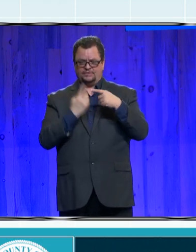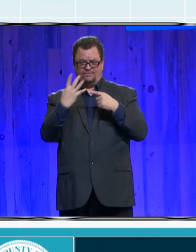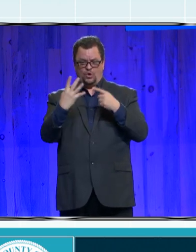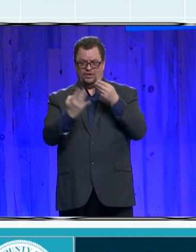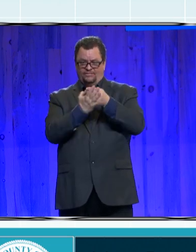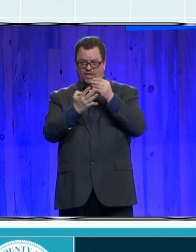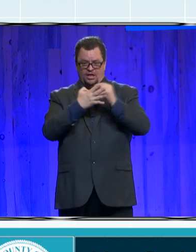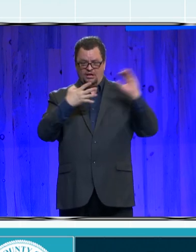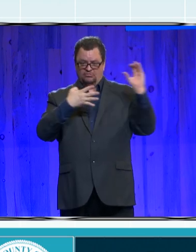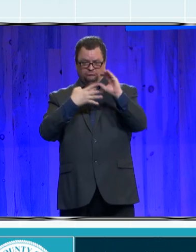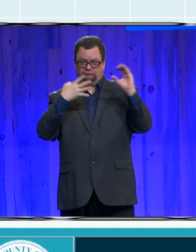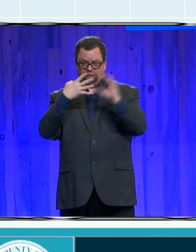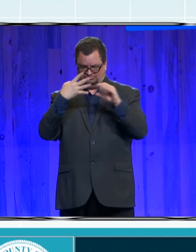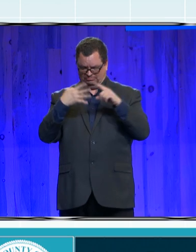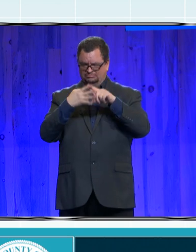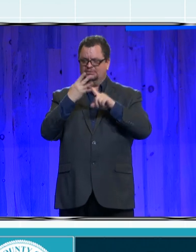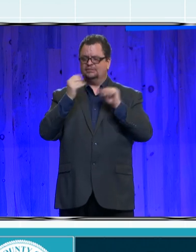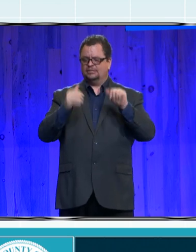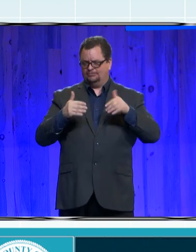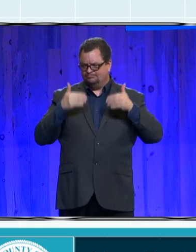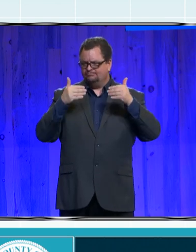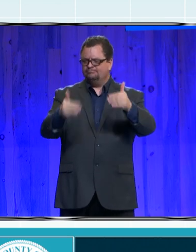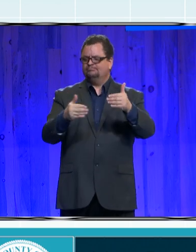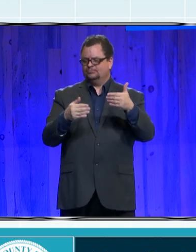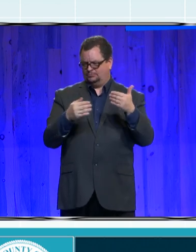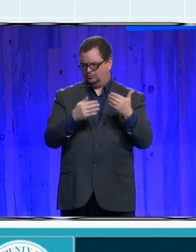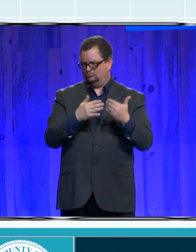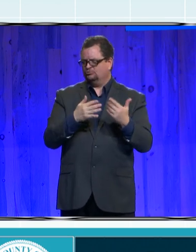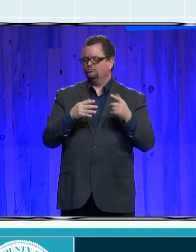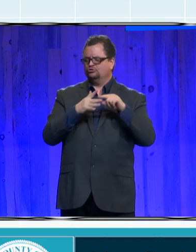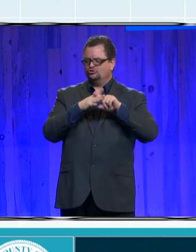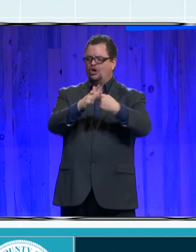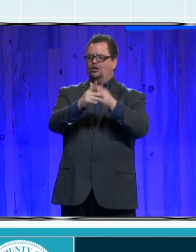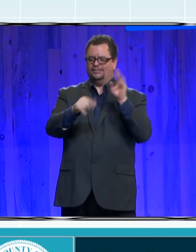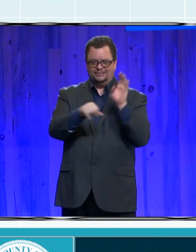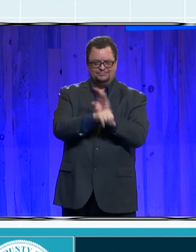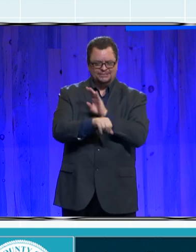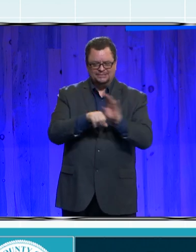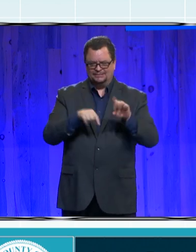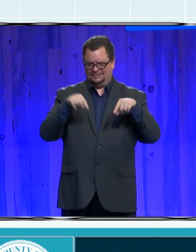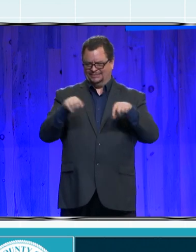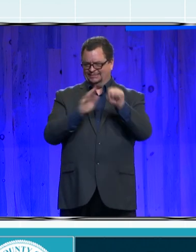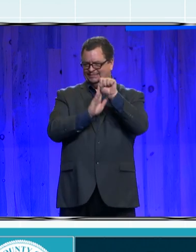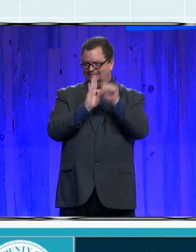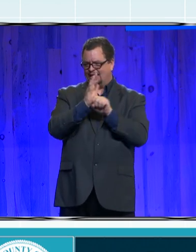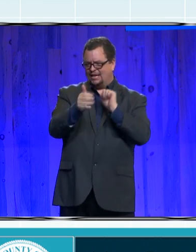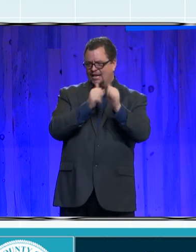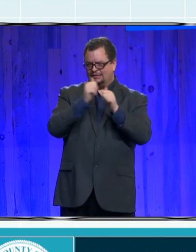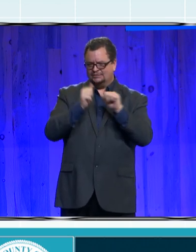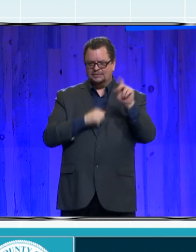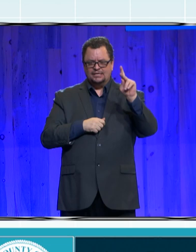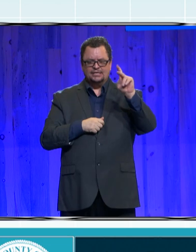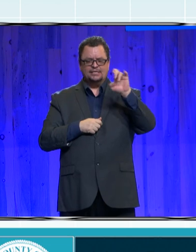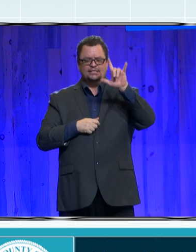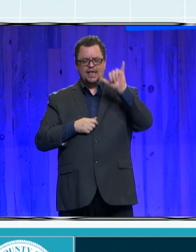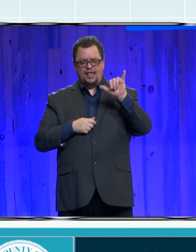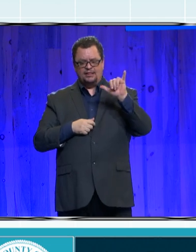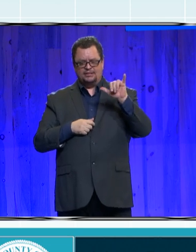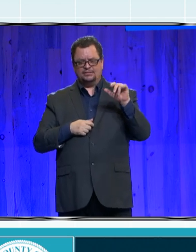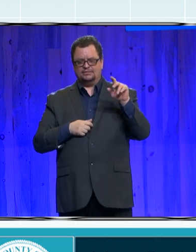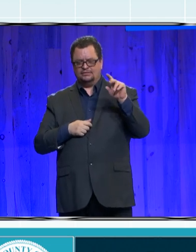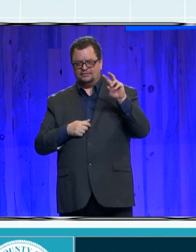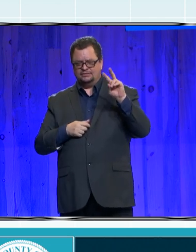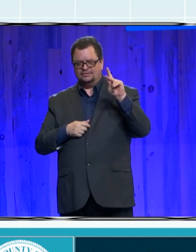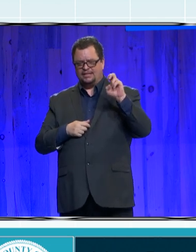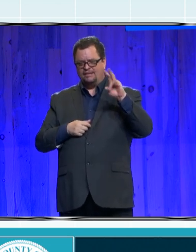business while increasing our state's competitiveness. So, Kelly Leverton, I know you are somewhere in the room. If you will wave